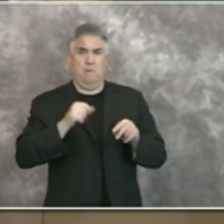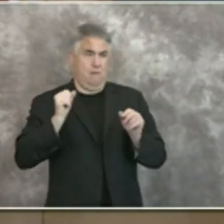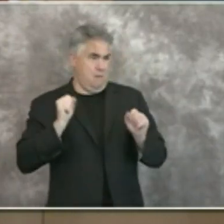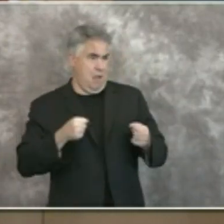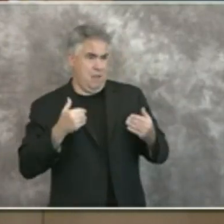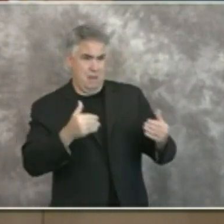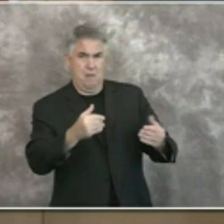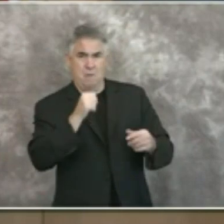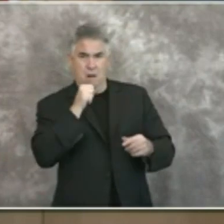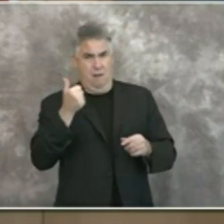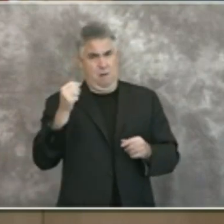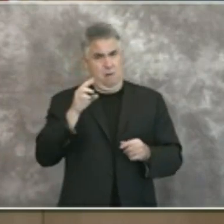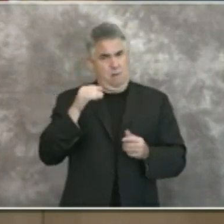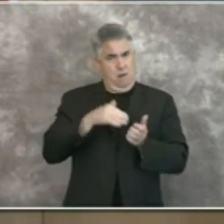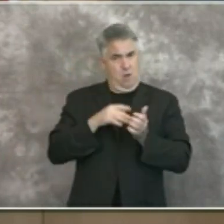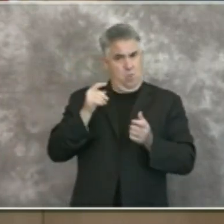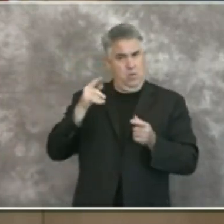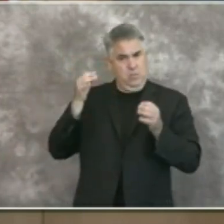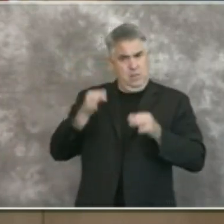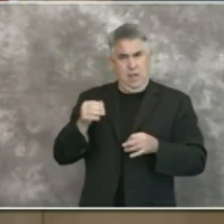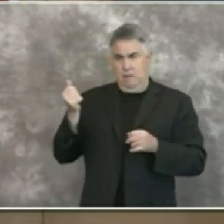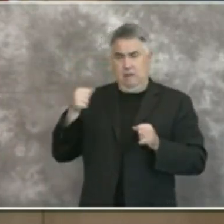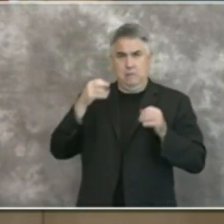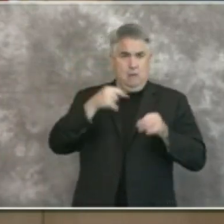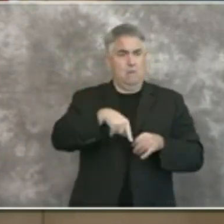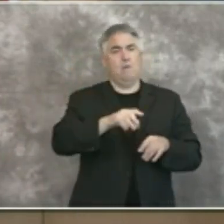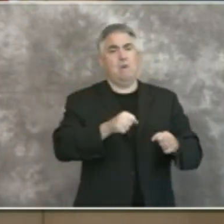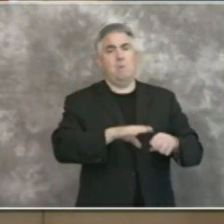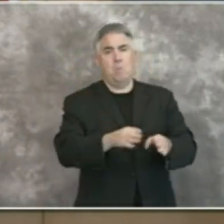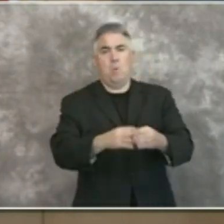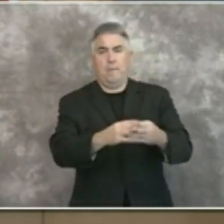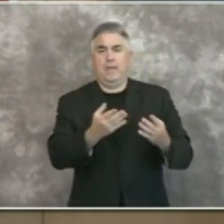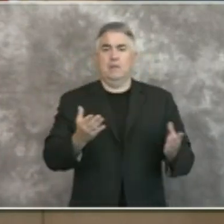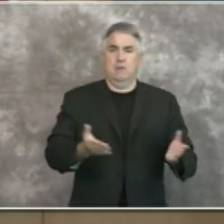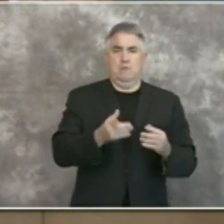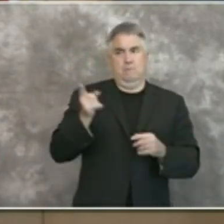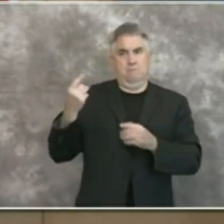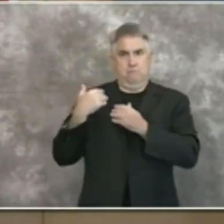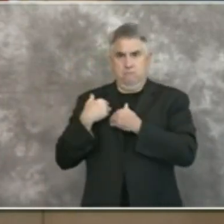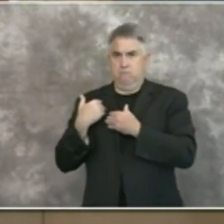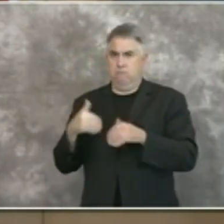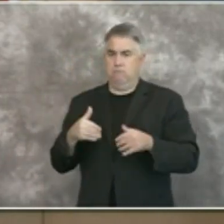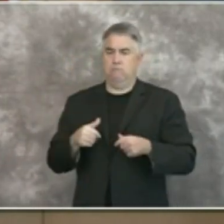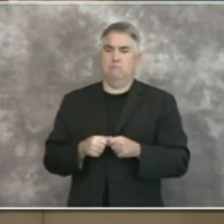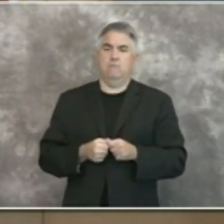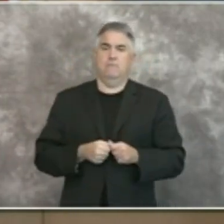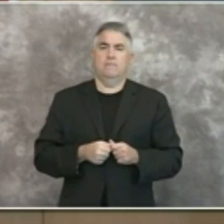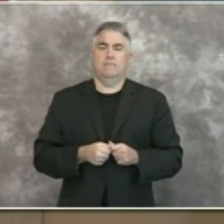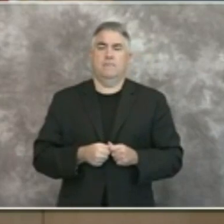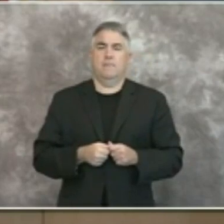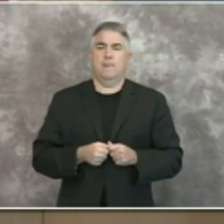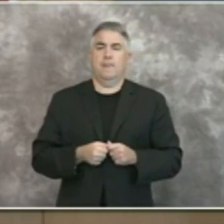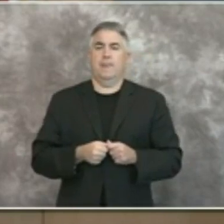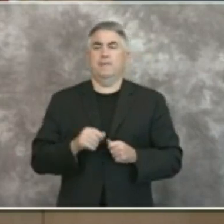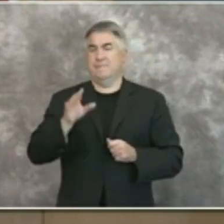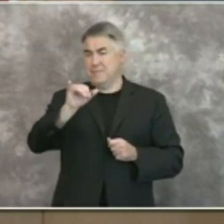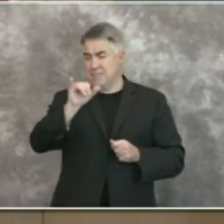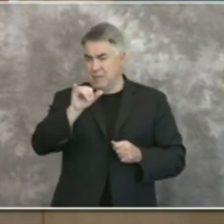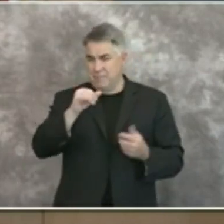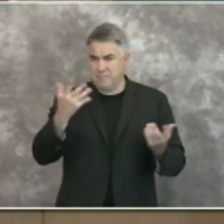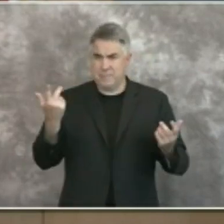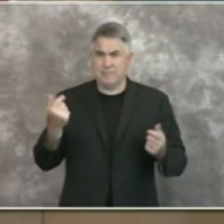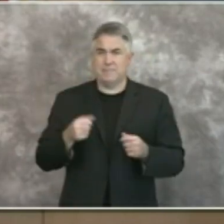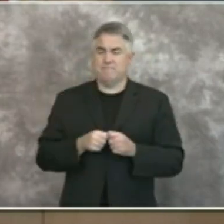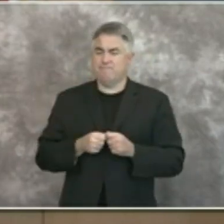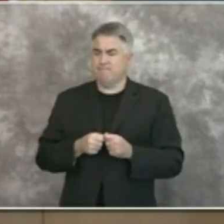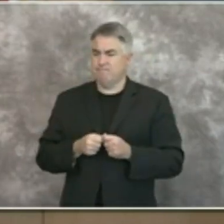opening time or date here in San Diego County. In addition to continuing to look at opportunities for reopening